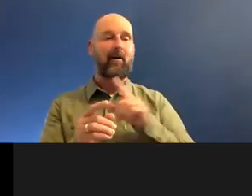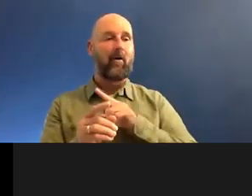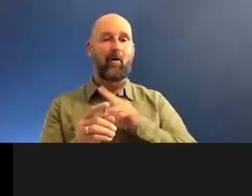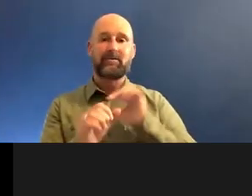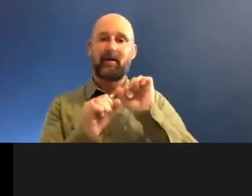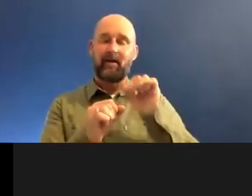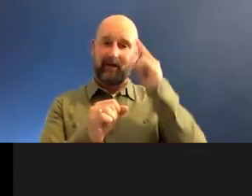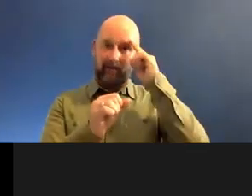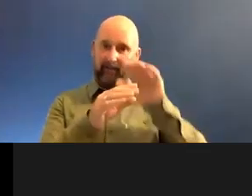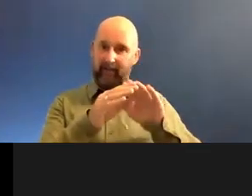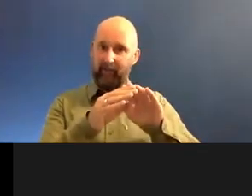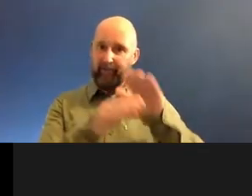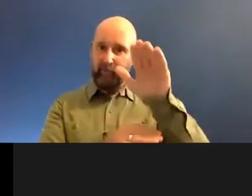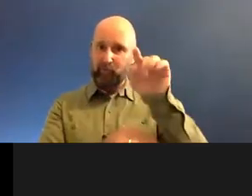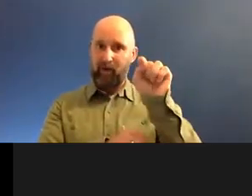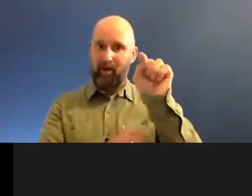about the future.